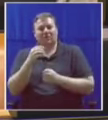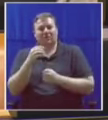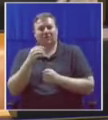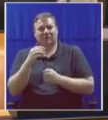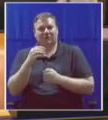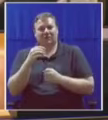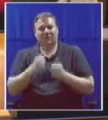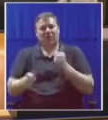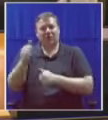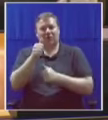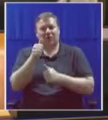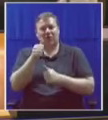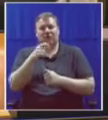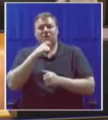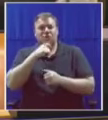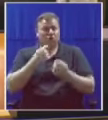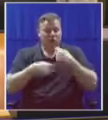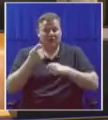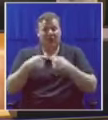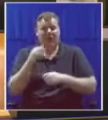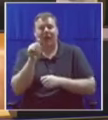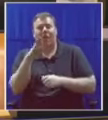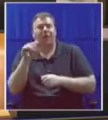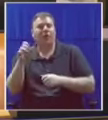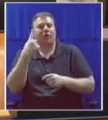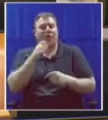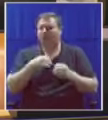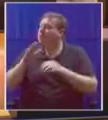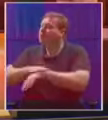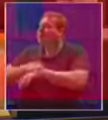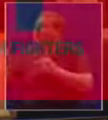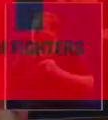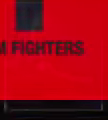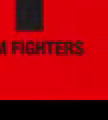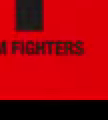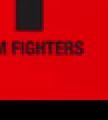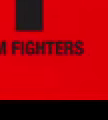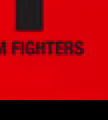abalone that they took from the poachers. Thank you very much. Your time is now expired. Thank you.